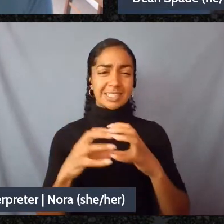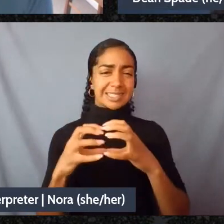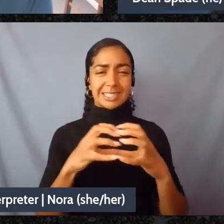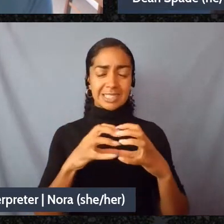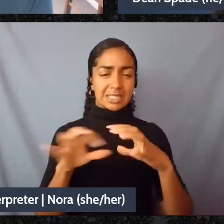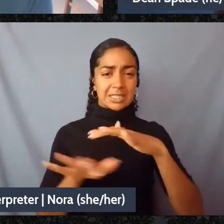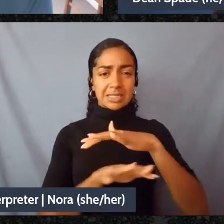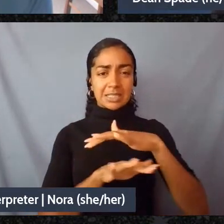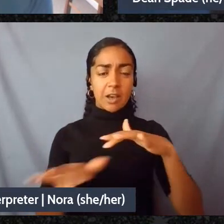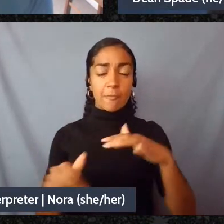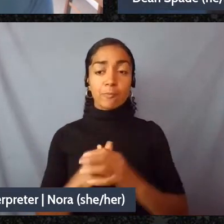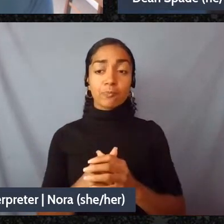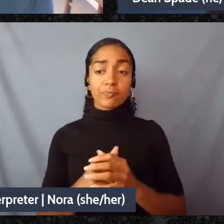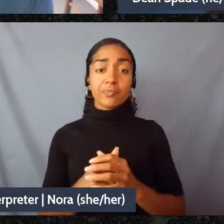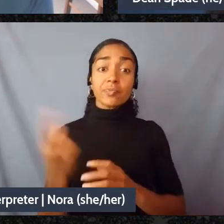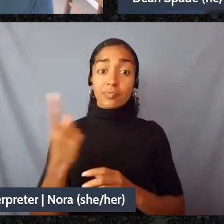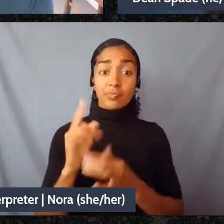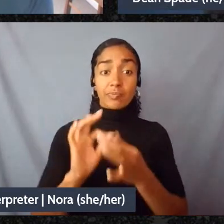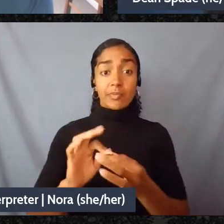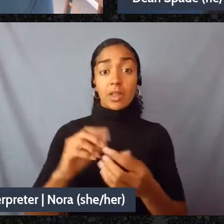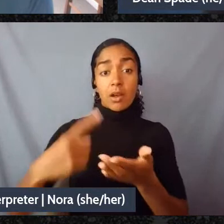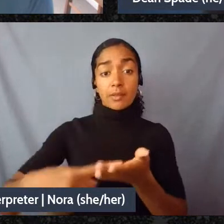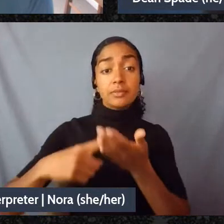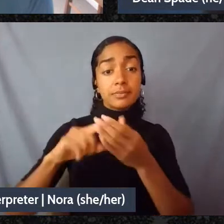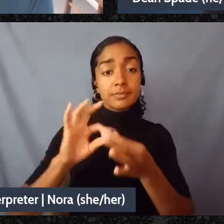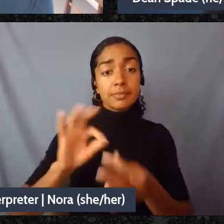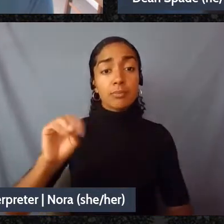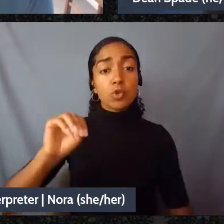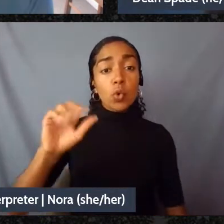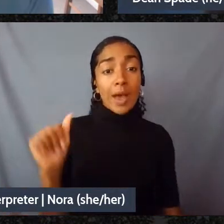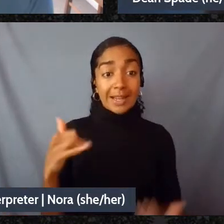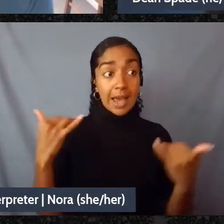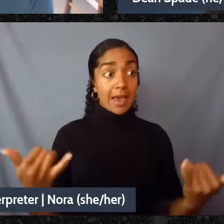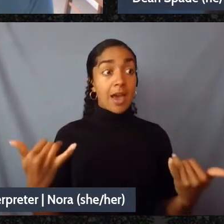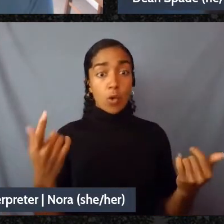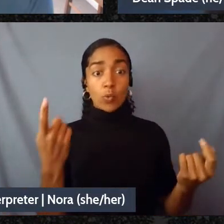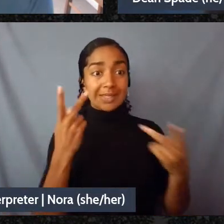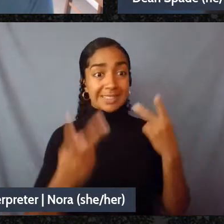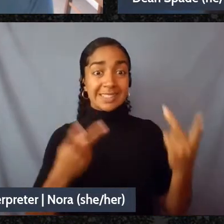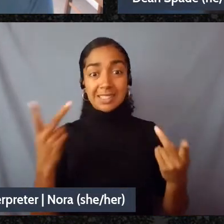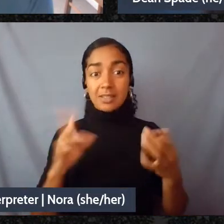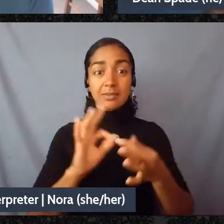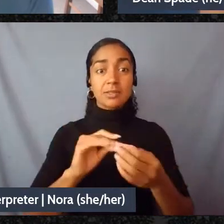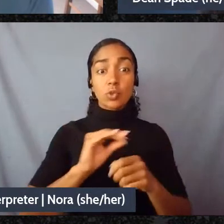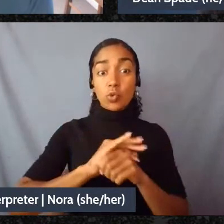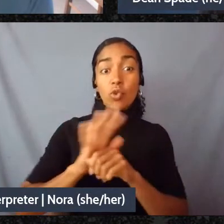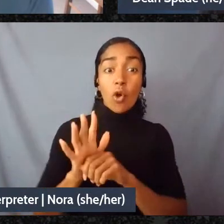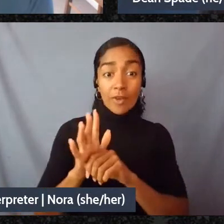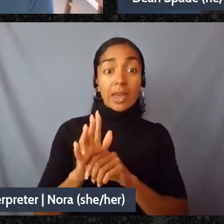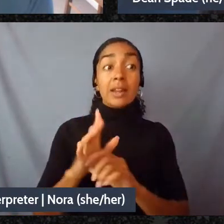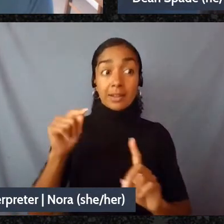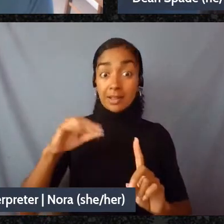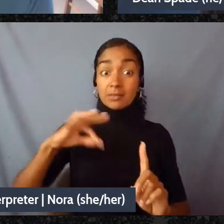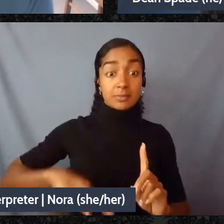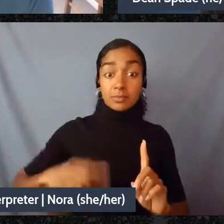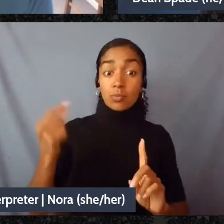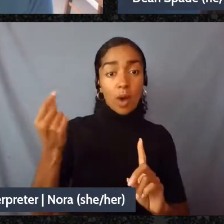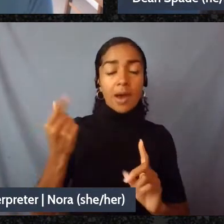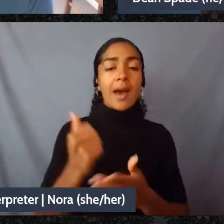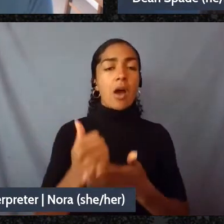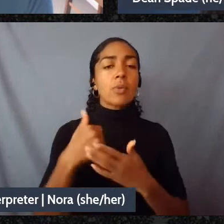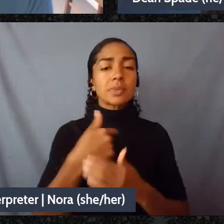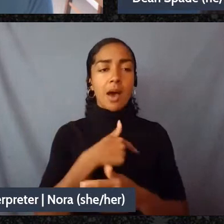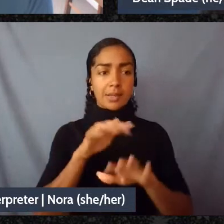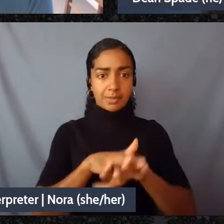conversation about mutual aid that's happening now in the context of COVID is useful for is it helps us distinguish those